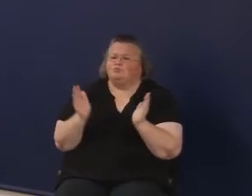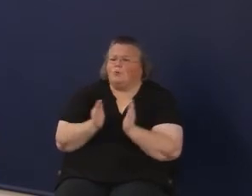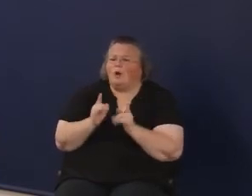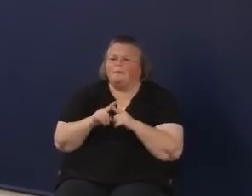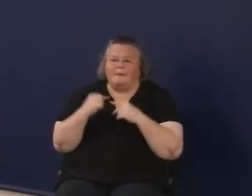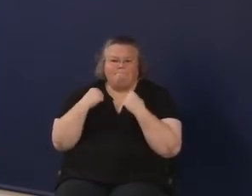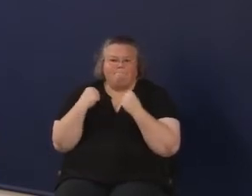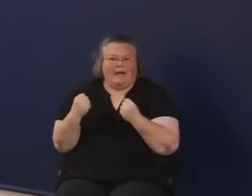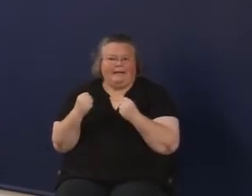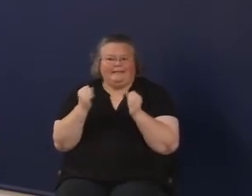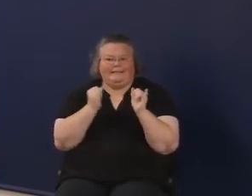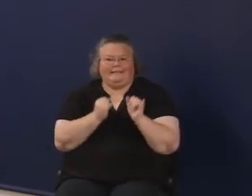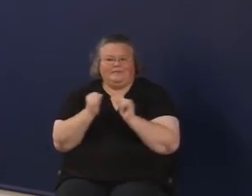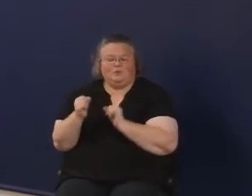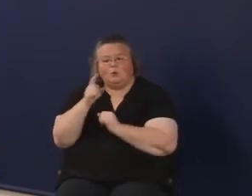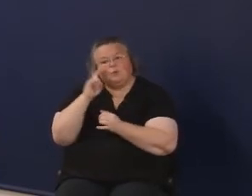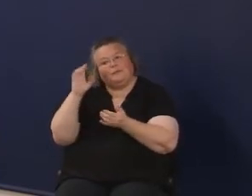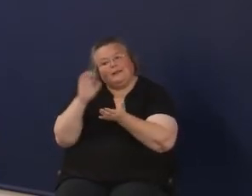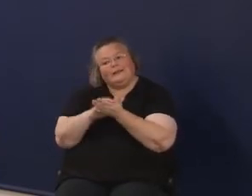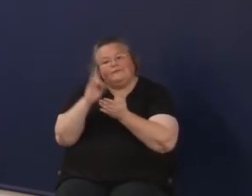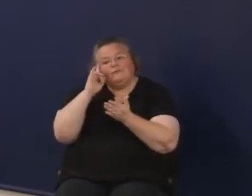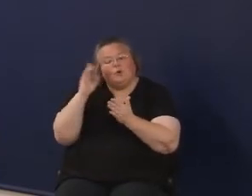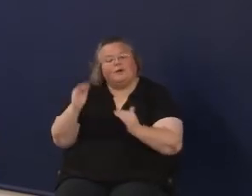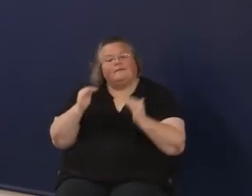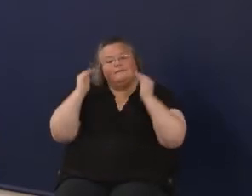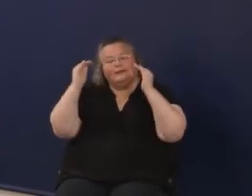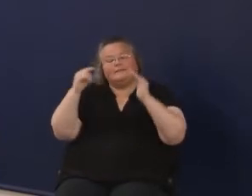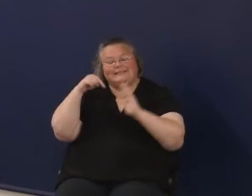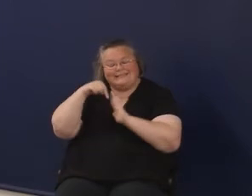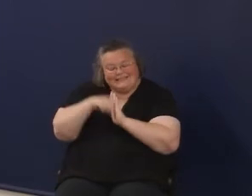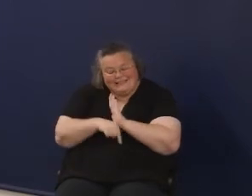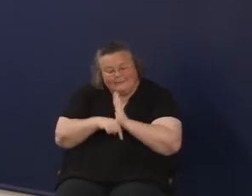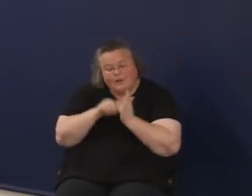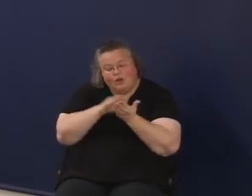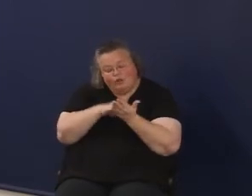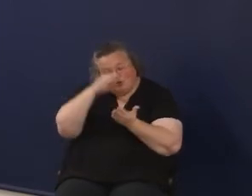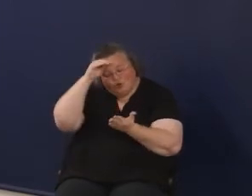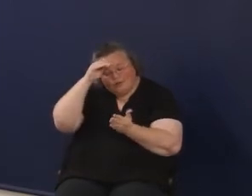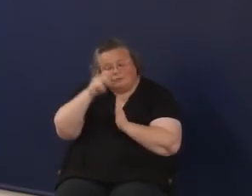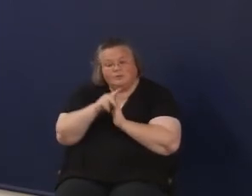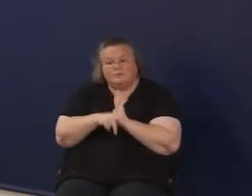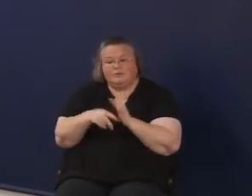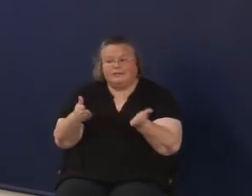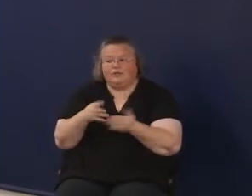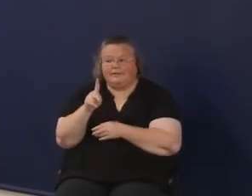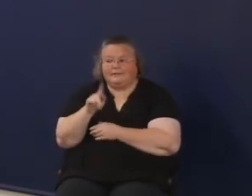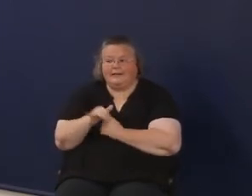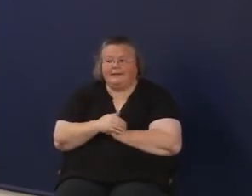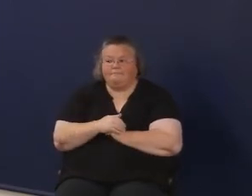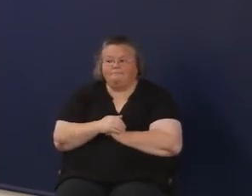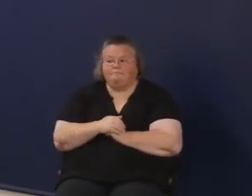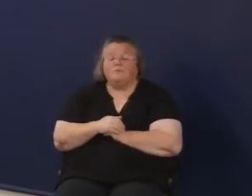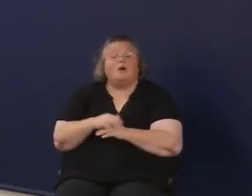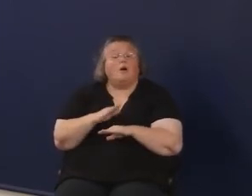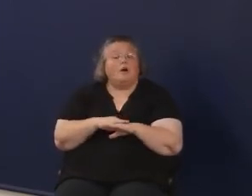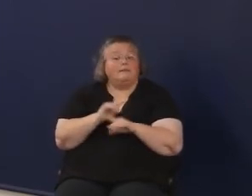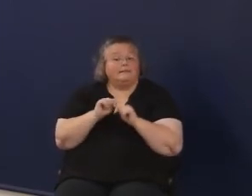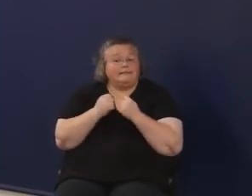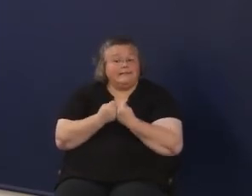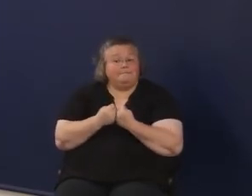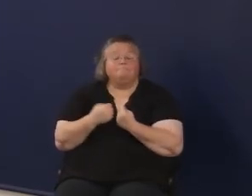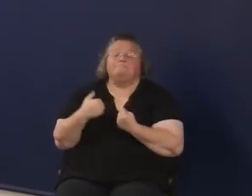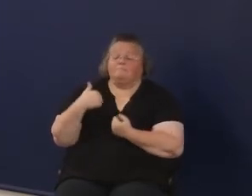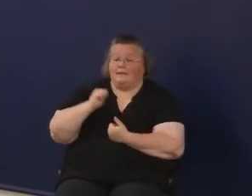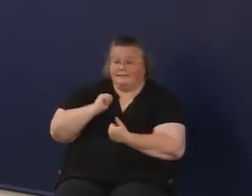individuals who believe in advancing deeper learning principles in the state of Kentucky. On our team, in addition to me,